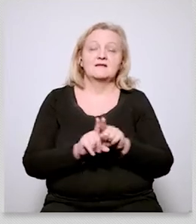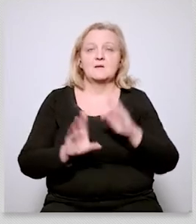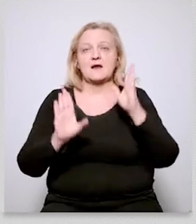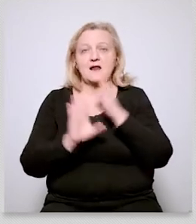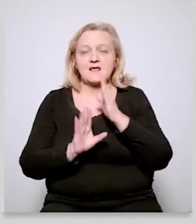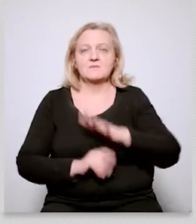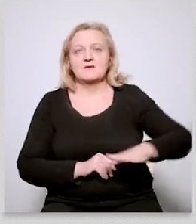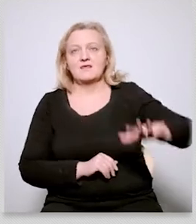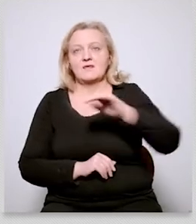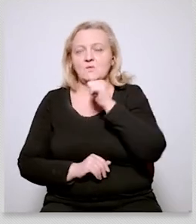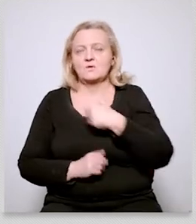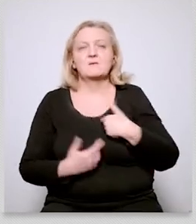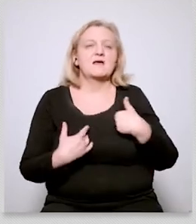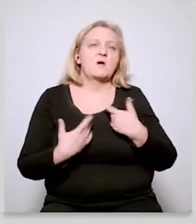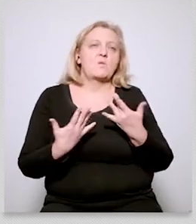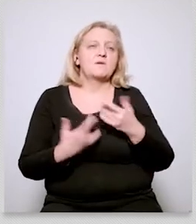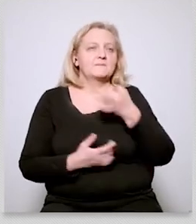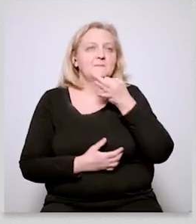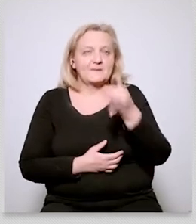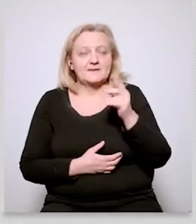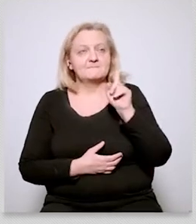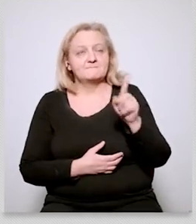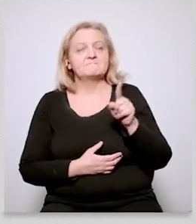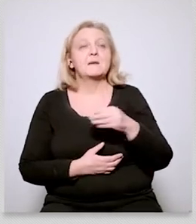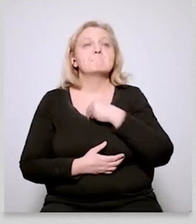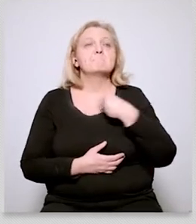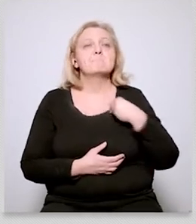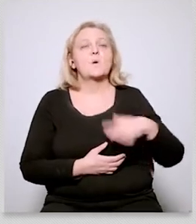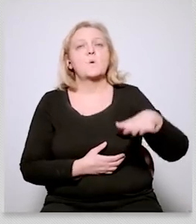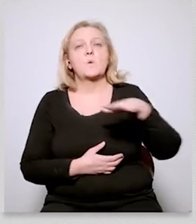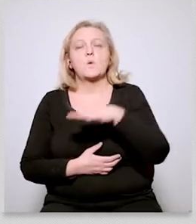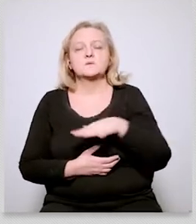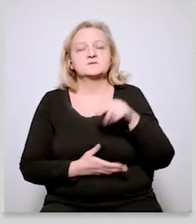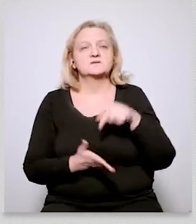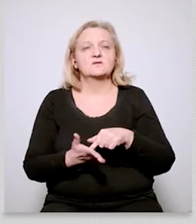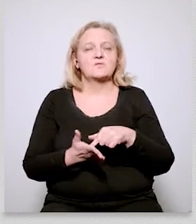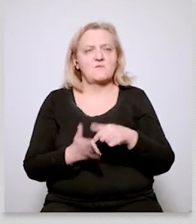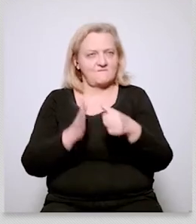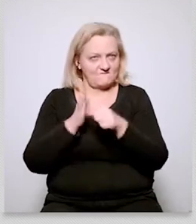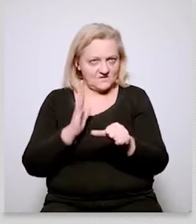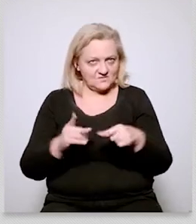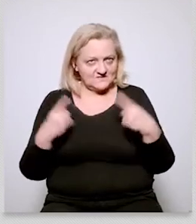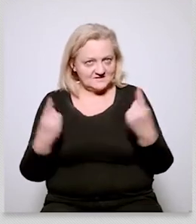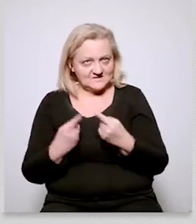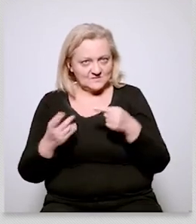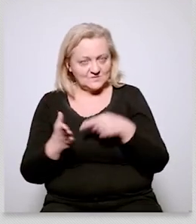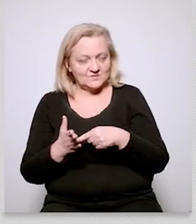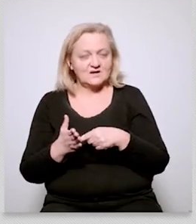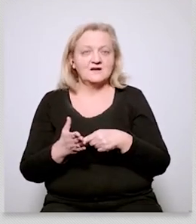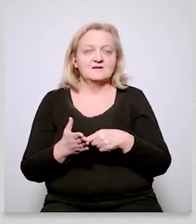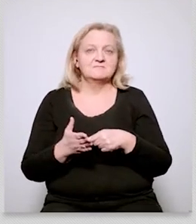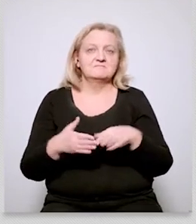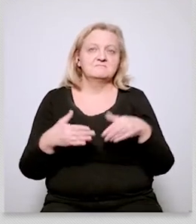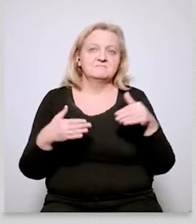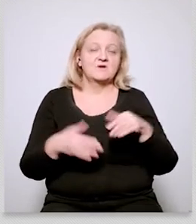extent is poland's exceptional case you have heard for an hour the the discussion about how things look